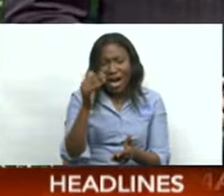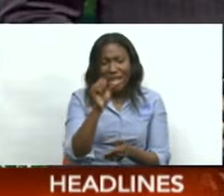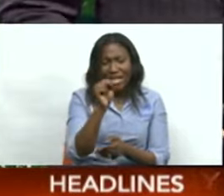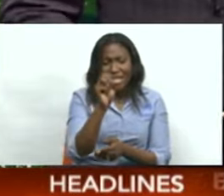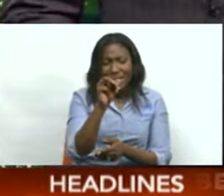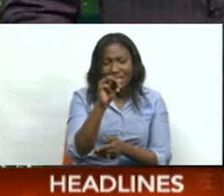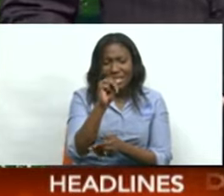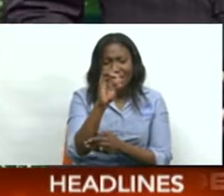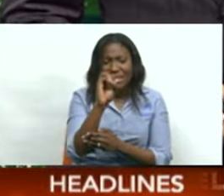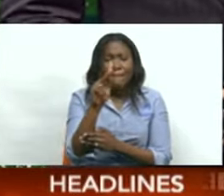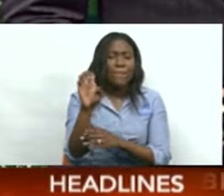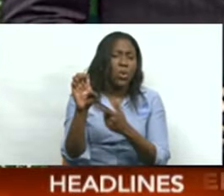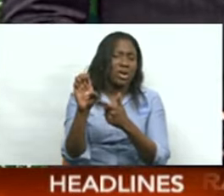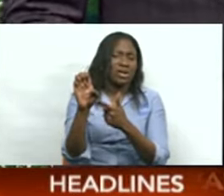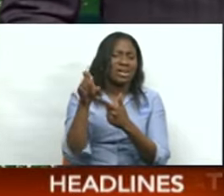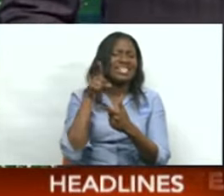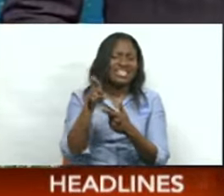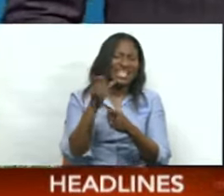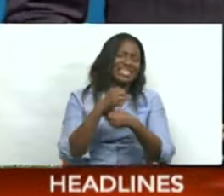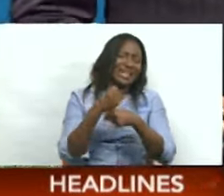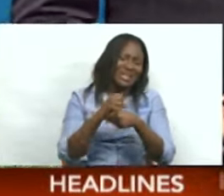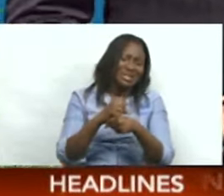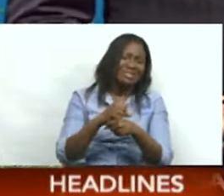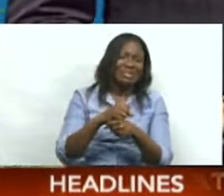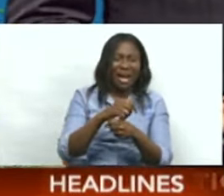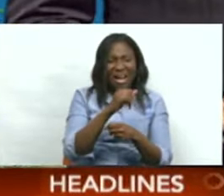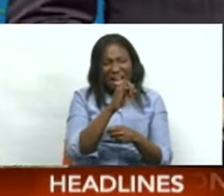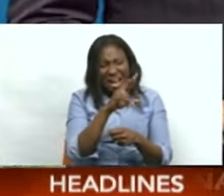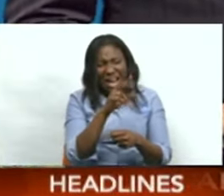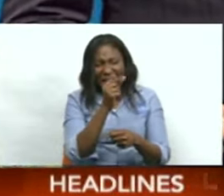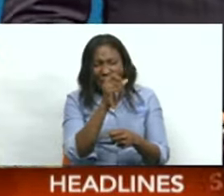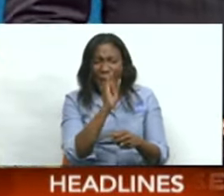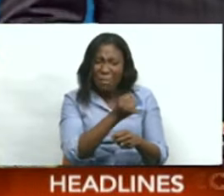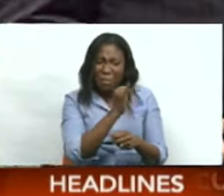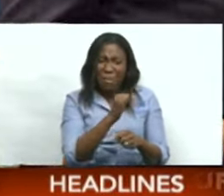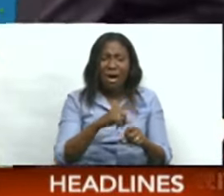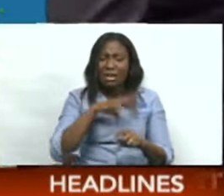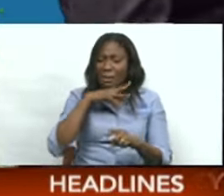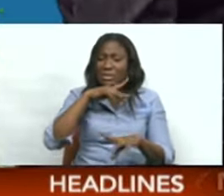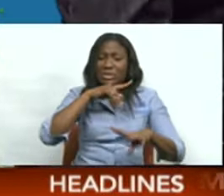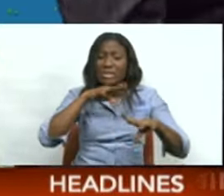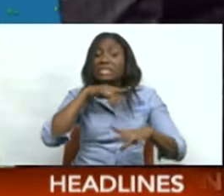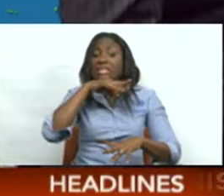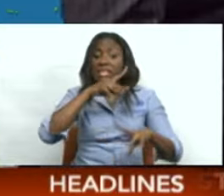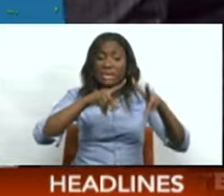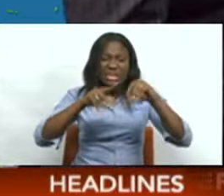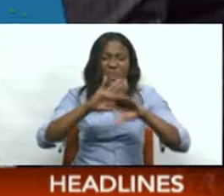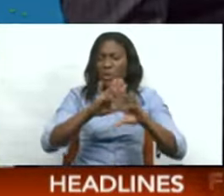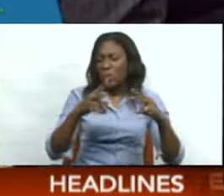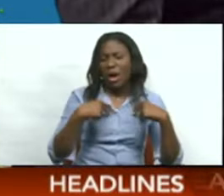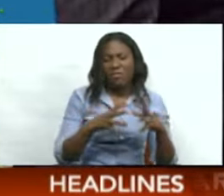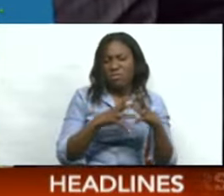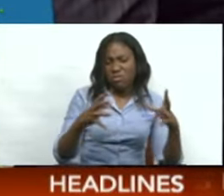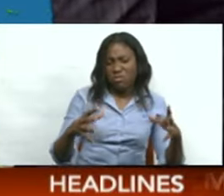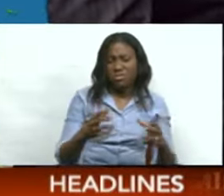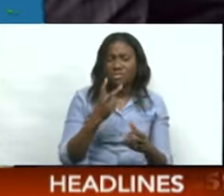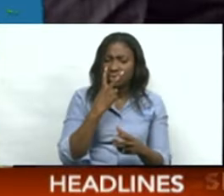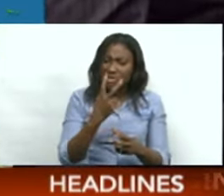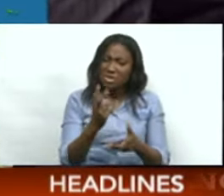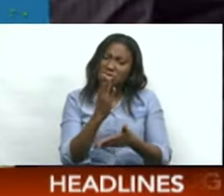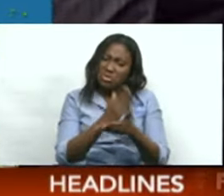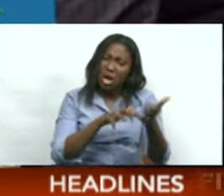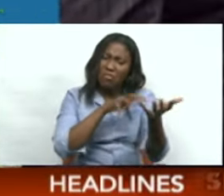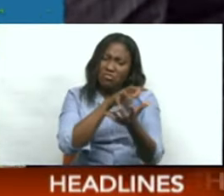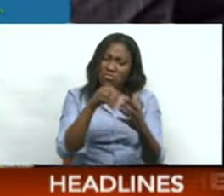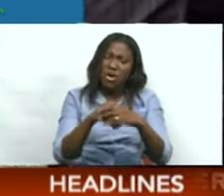and blowing dust rather than Saharan dust. Now looking at the forecast for us tonight, not a lot going on on radar imagery right now. Some scattered showers